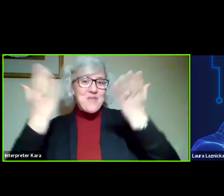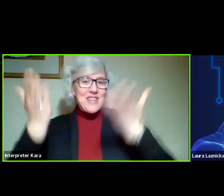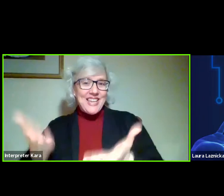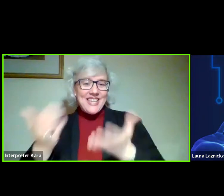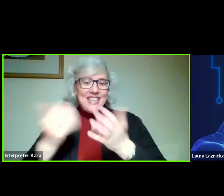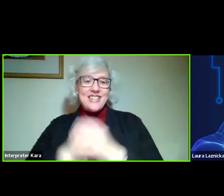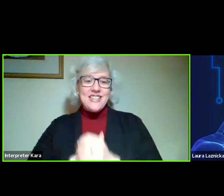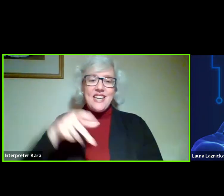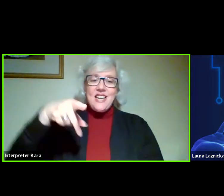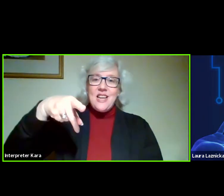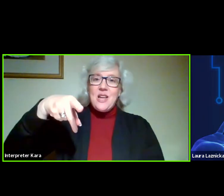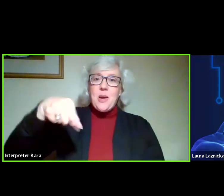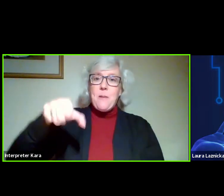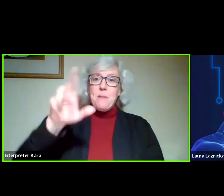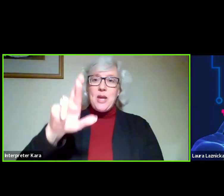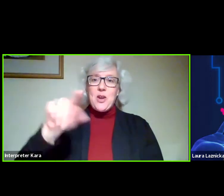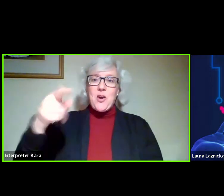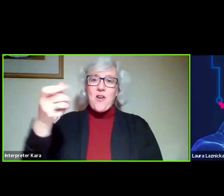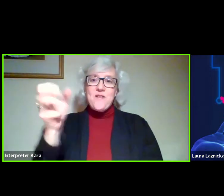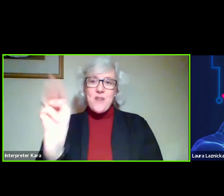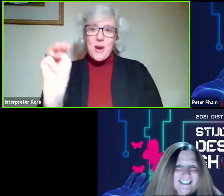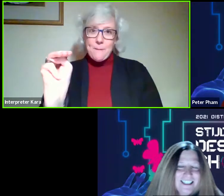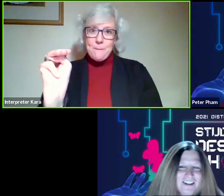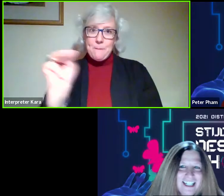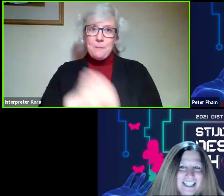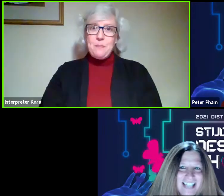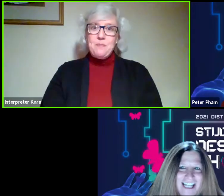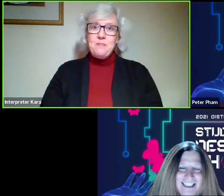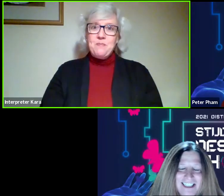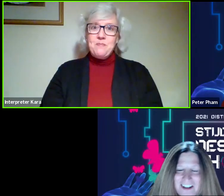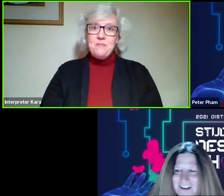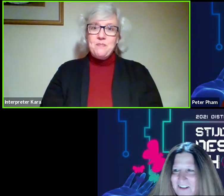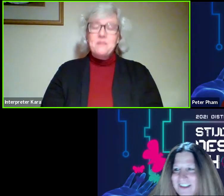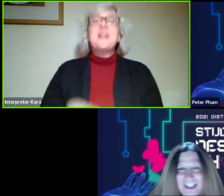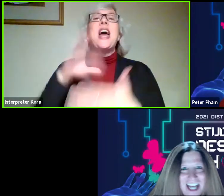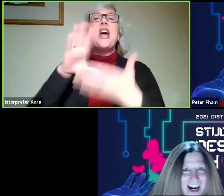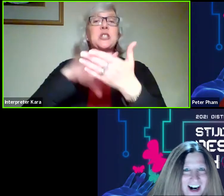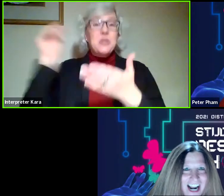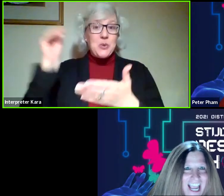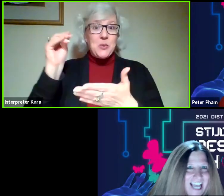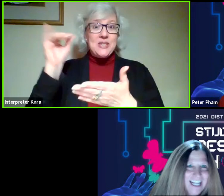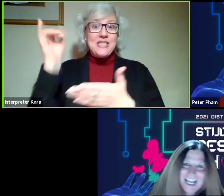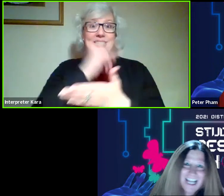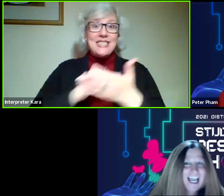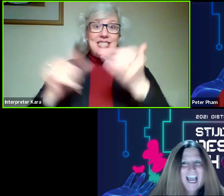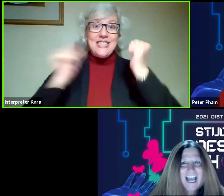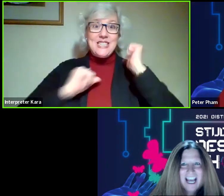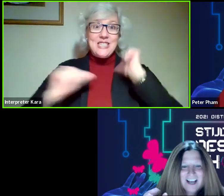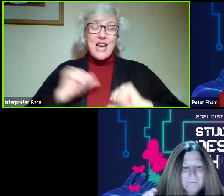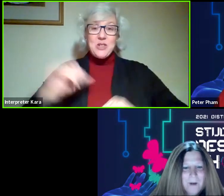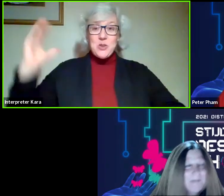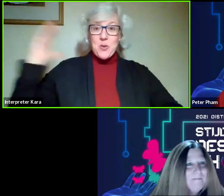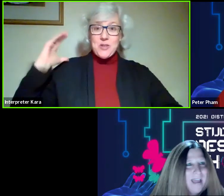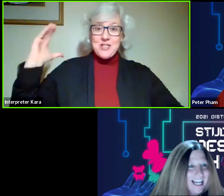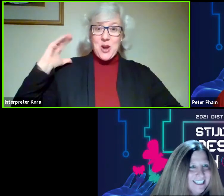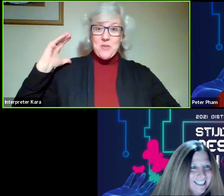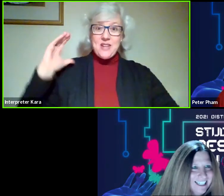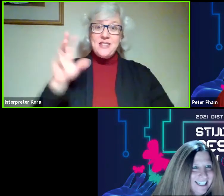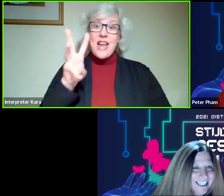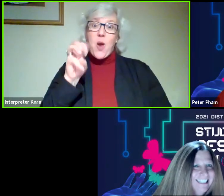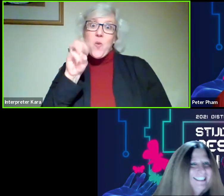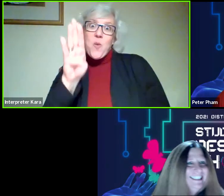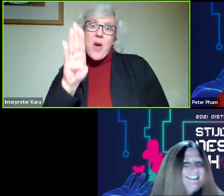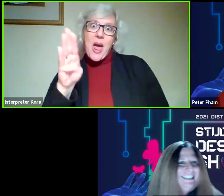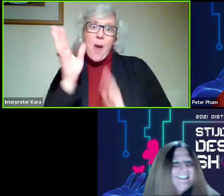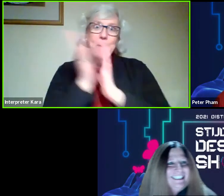Peter Pham, our Student Design Show Chair and Webmaster.